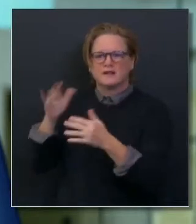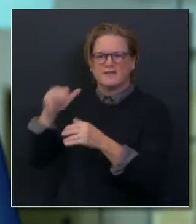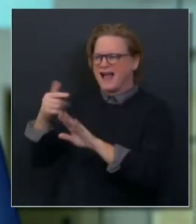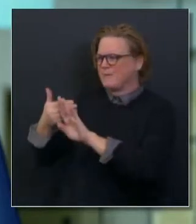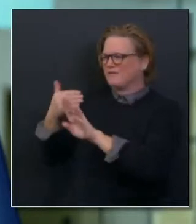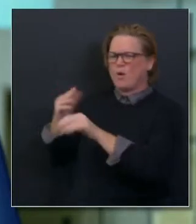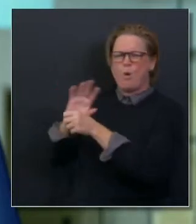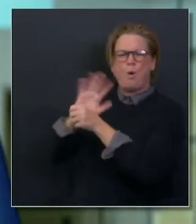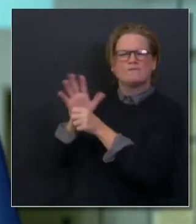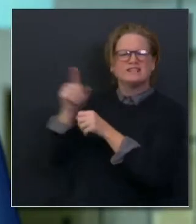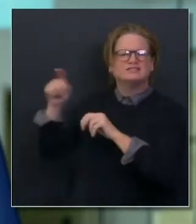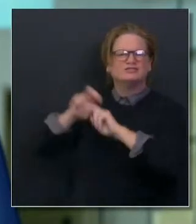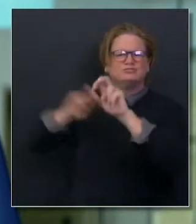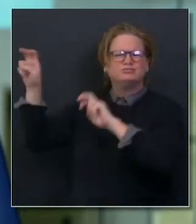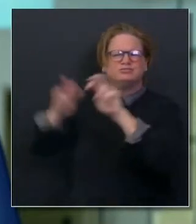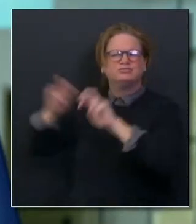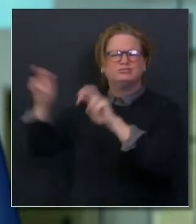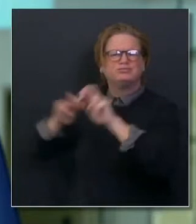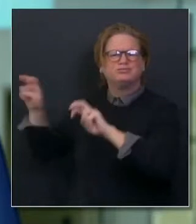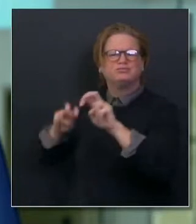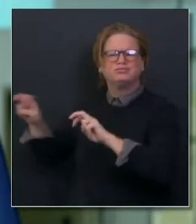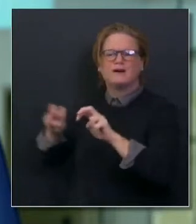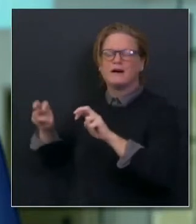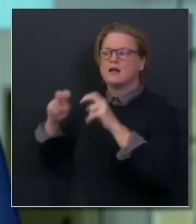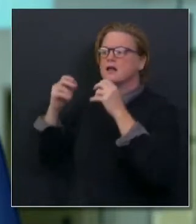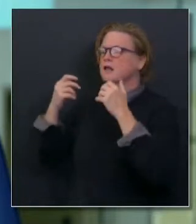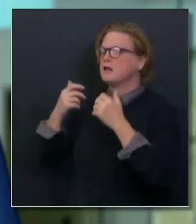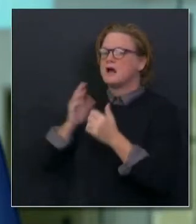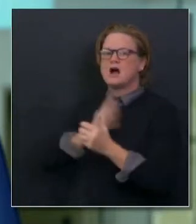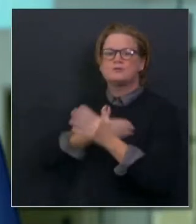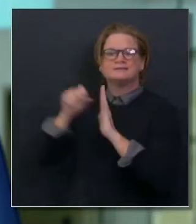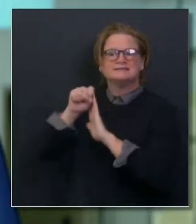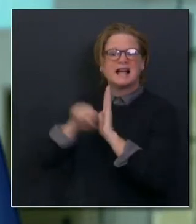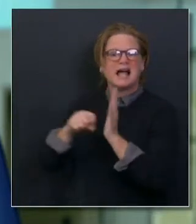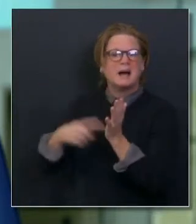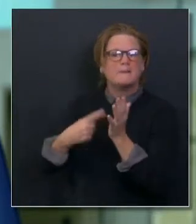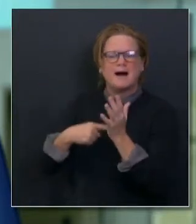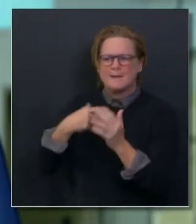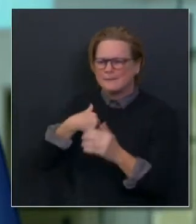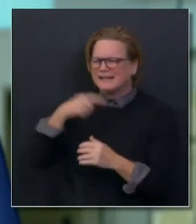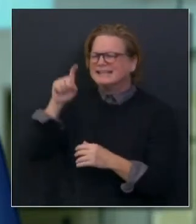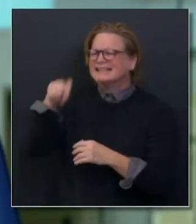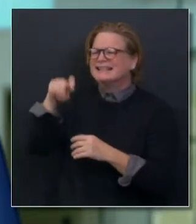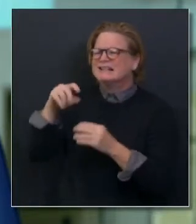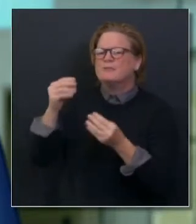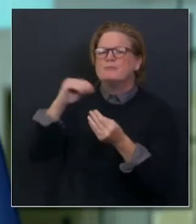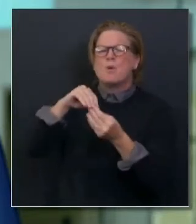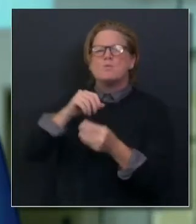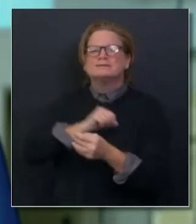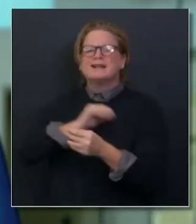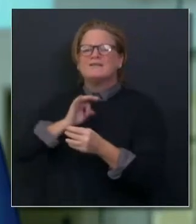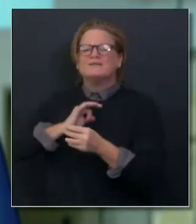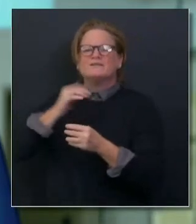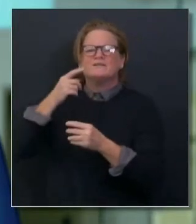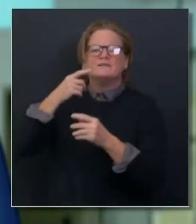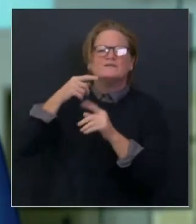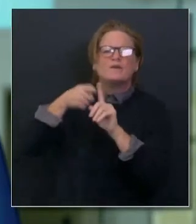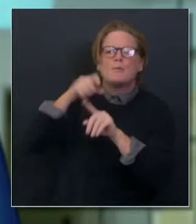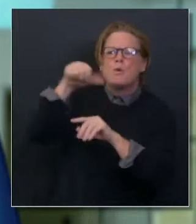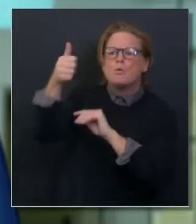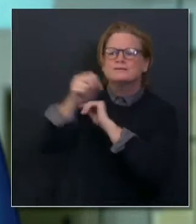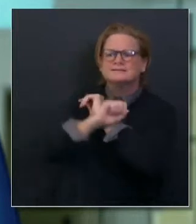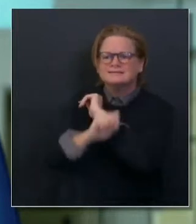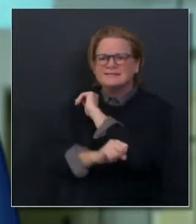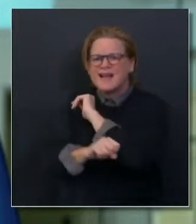needing as often to step in and help there to identify staff to come help in the hospitals. But those registries are being